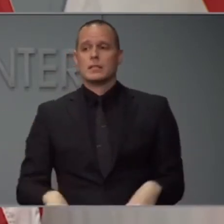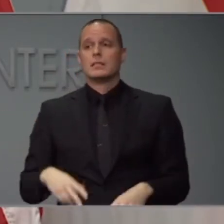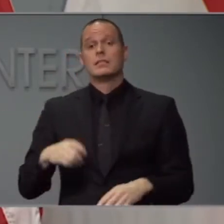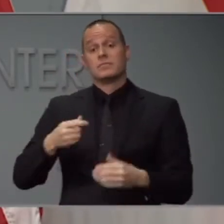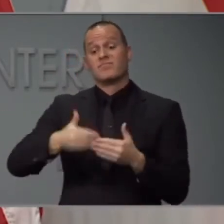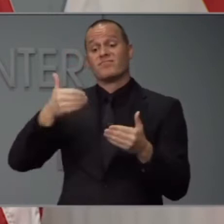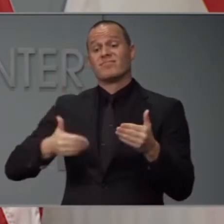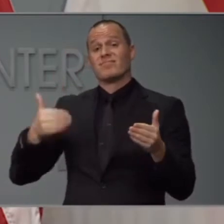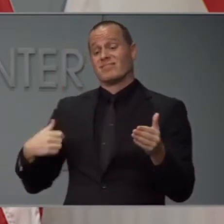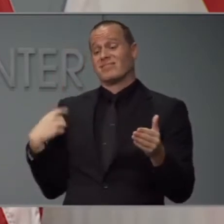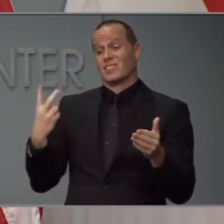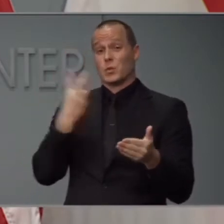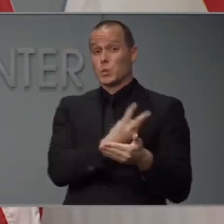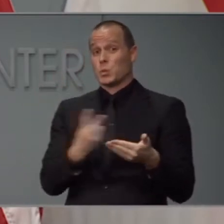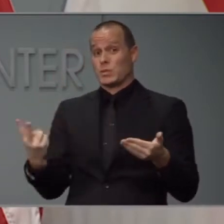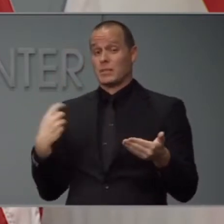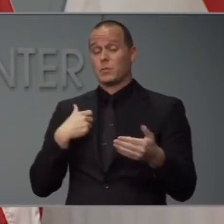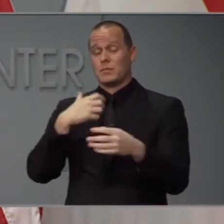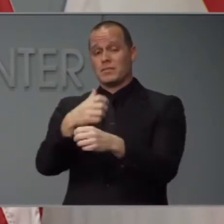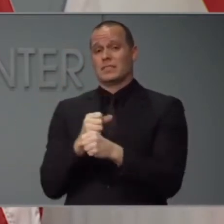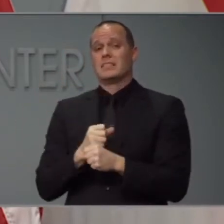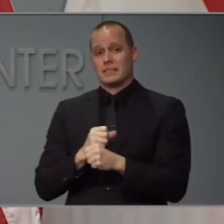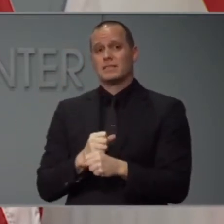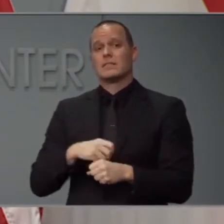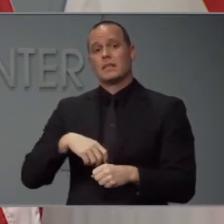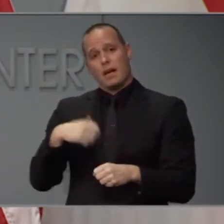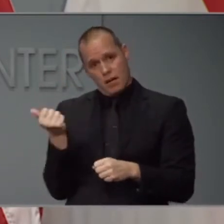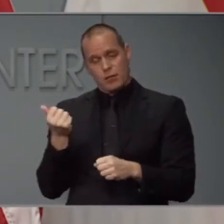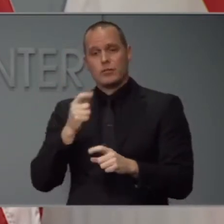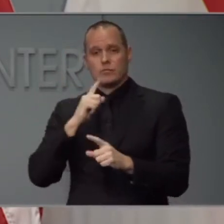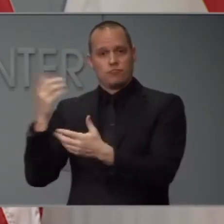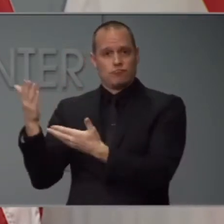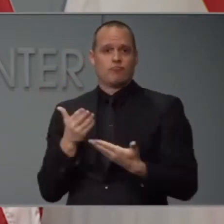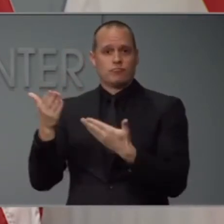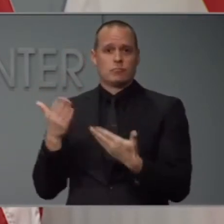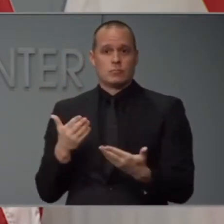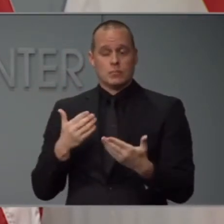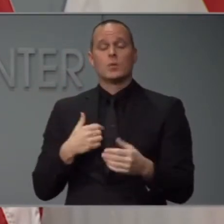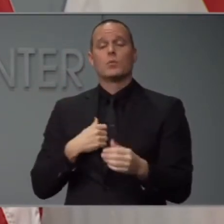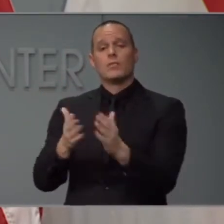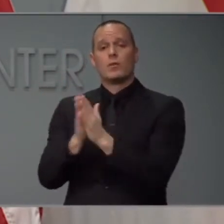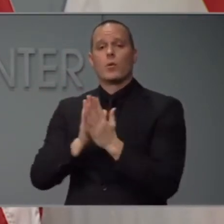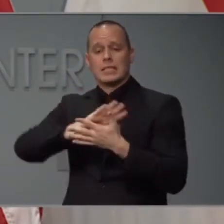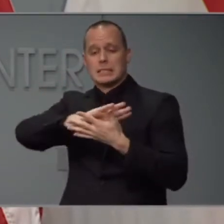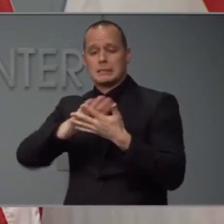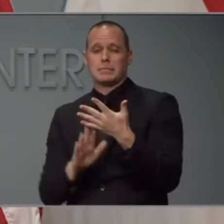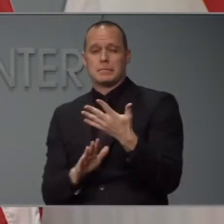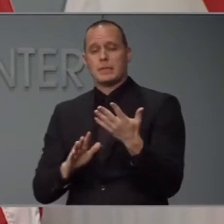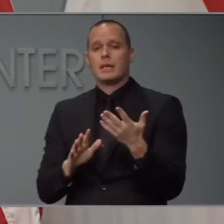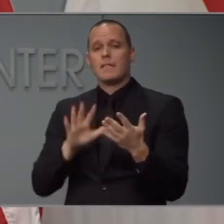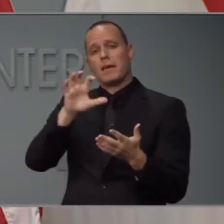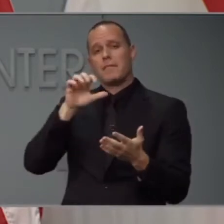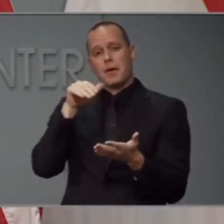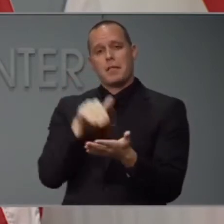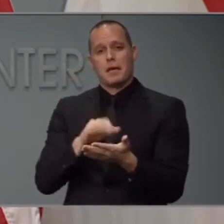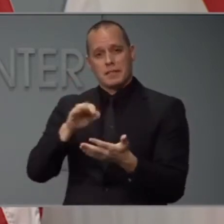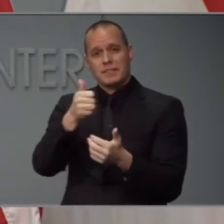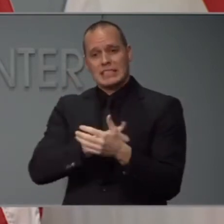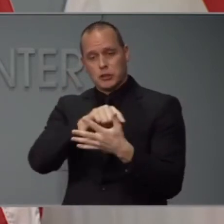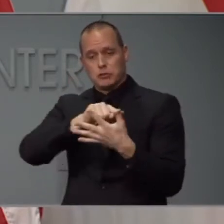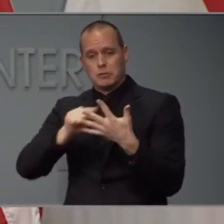Stockpile over the past two weeks. We've also requested a half a million of each of the following items from the stockpile.